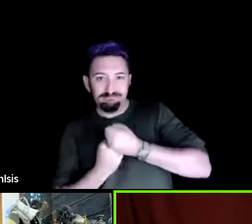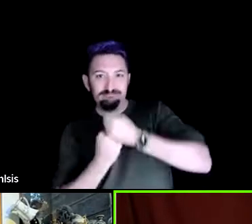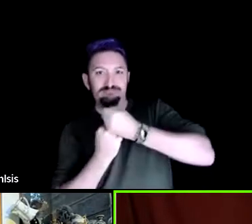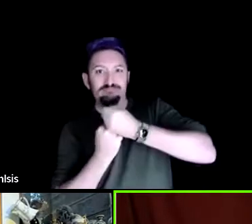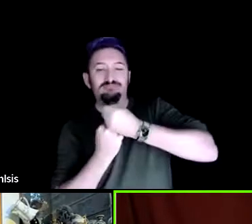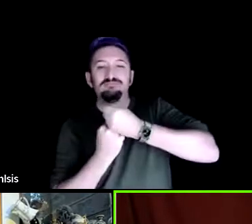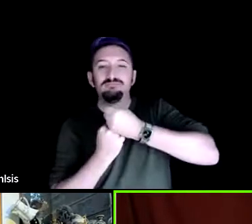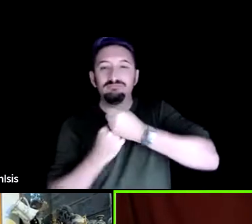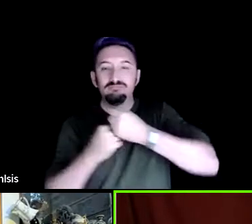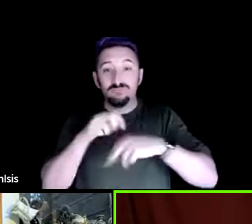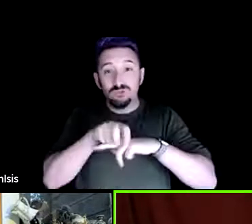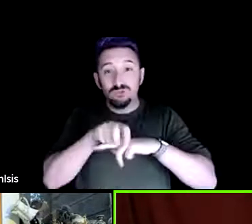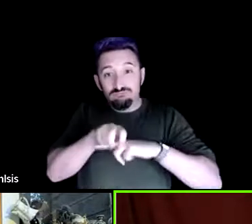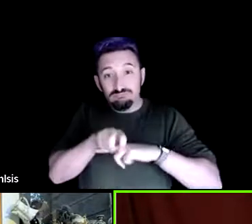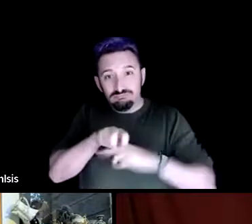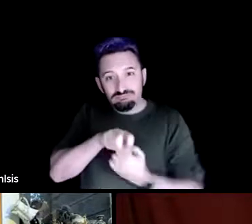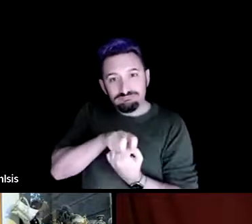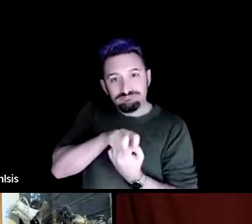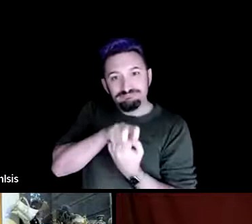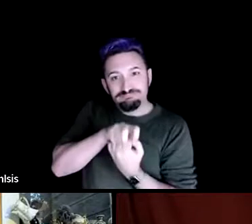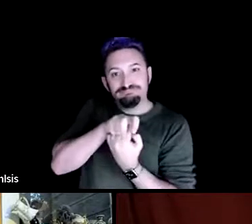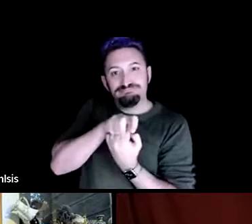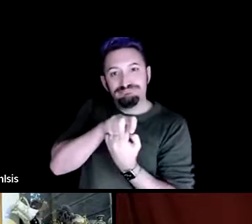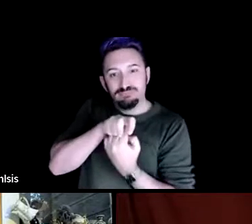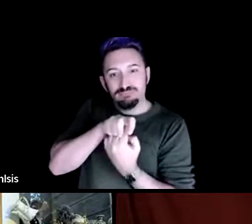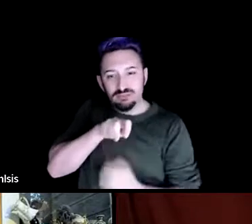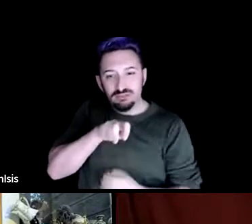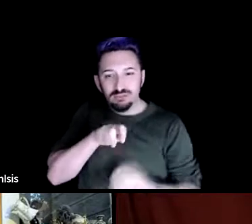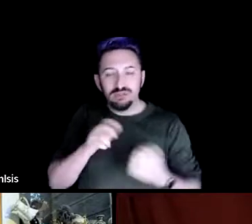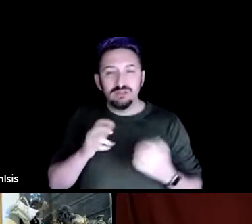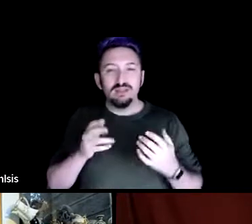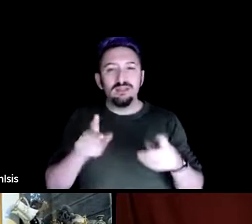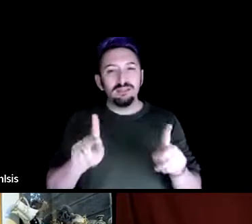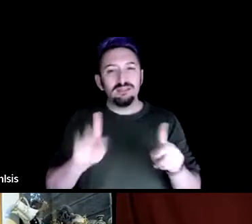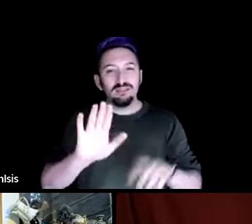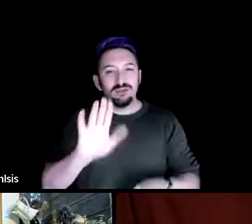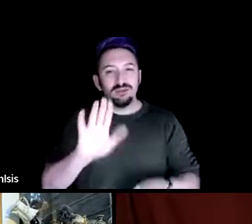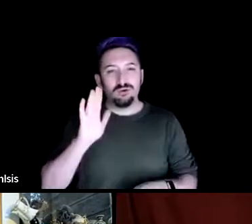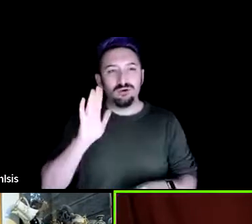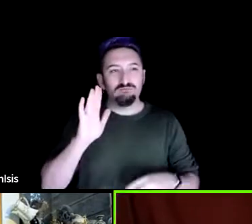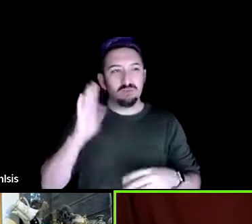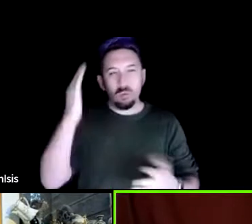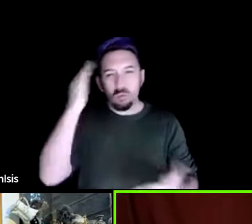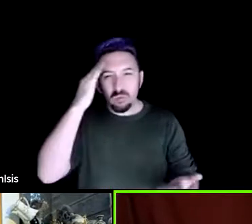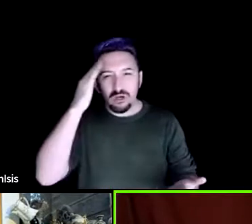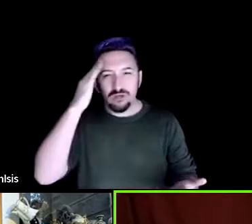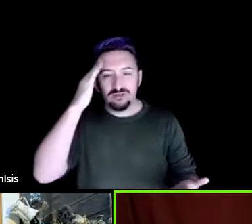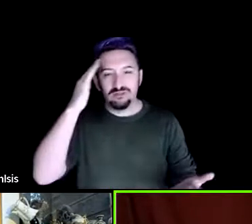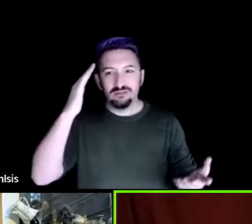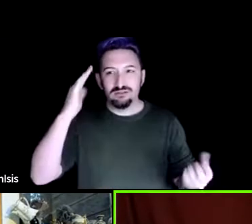Just allow your awareness to settle down to the Earth below you.